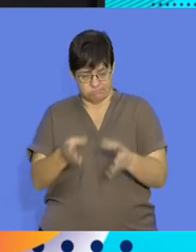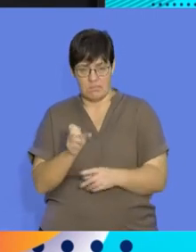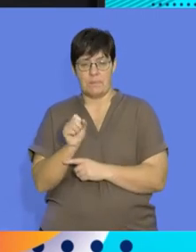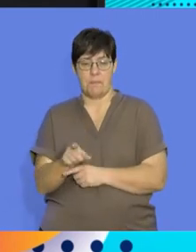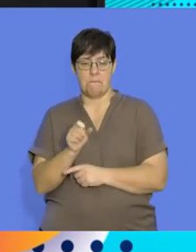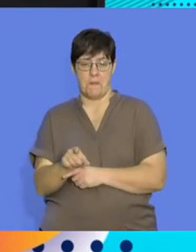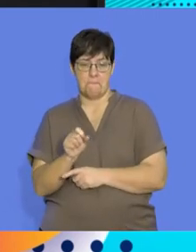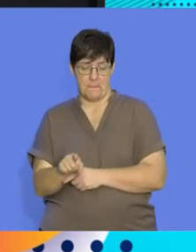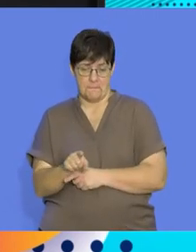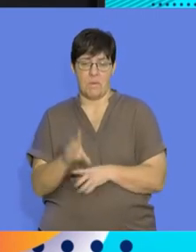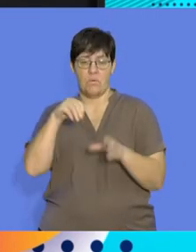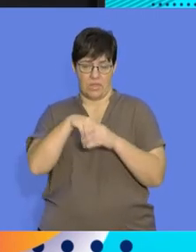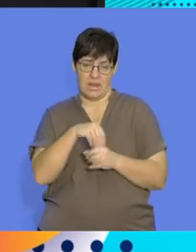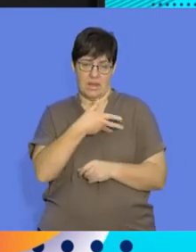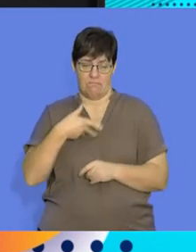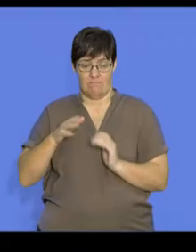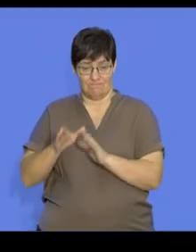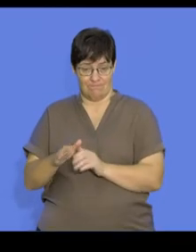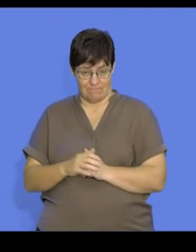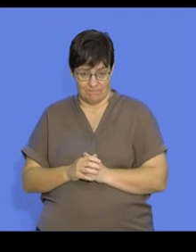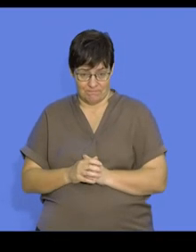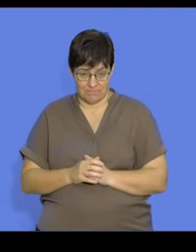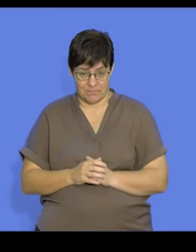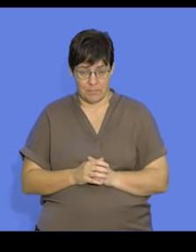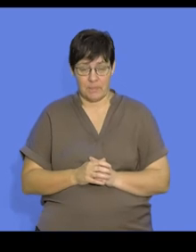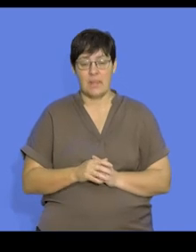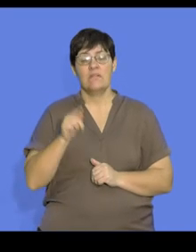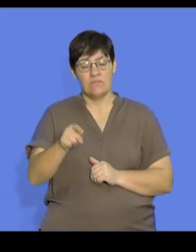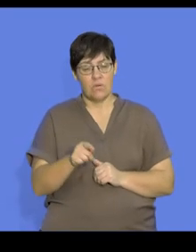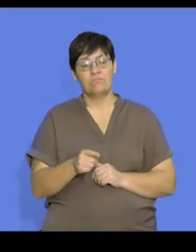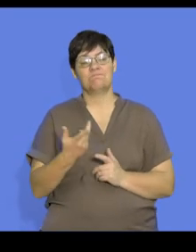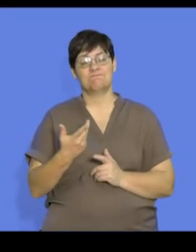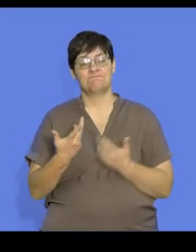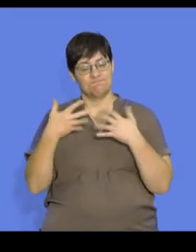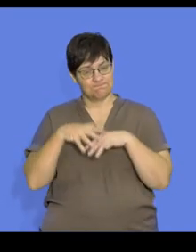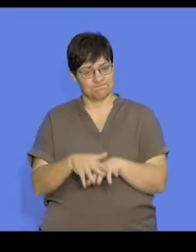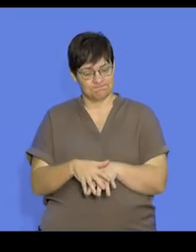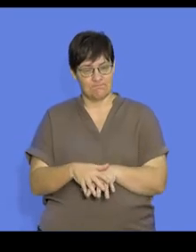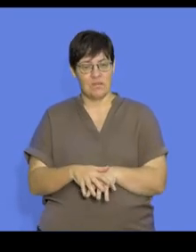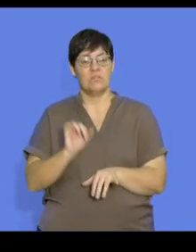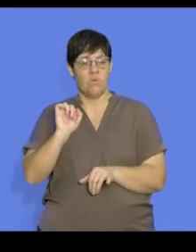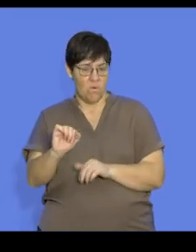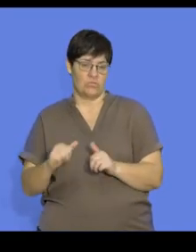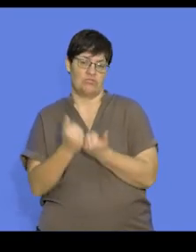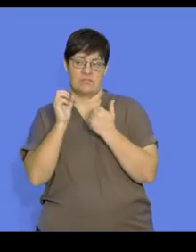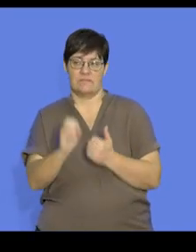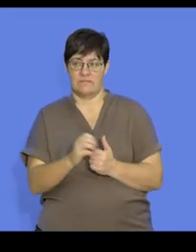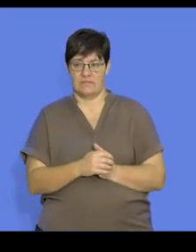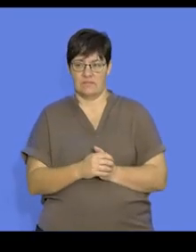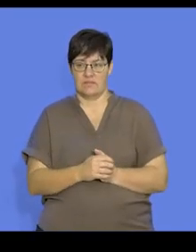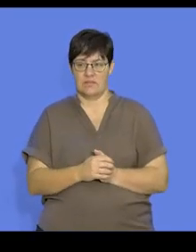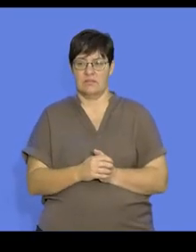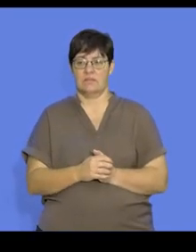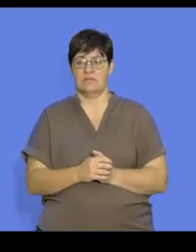sperm into the reproductive tract. So internal fertilisation comes with its own set of challenges.